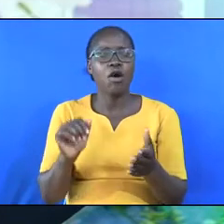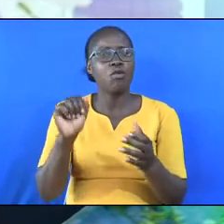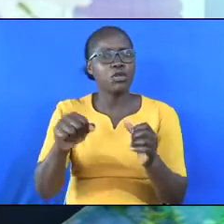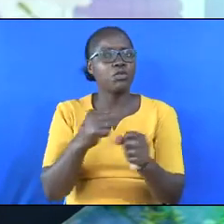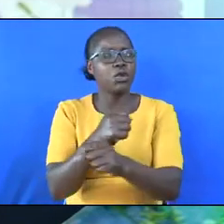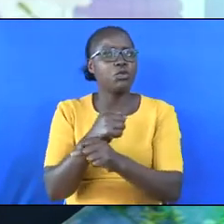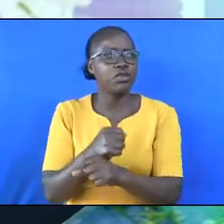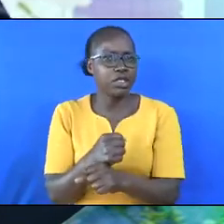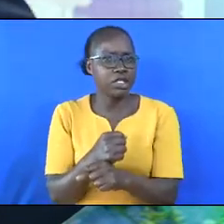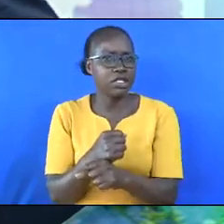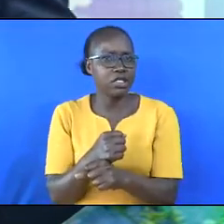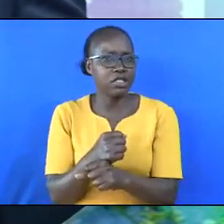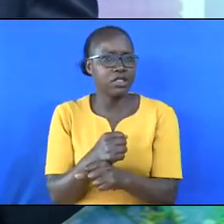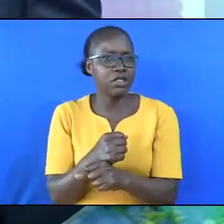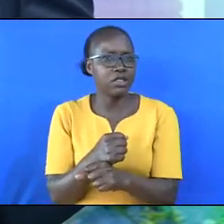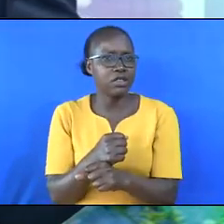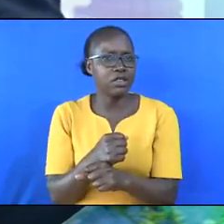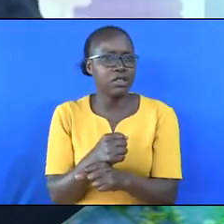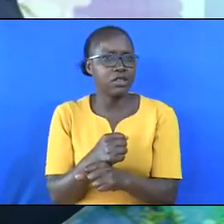might even be higher.